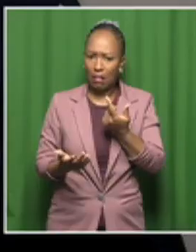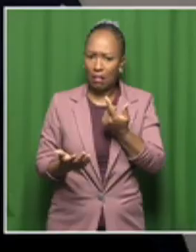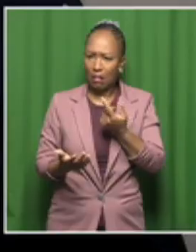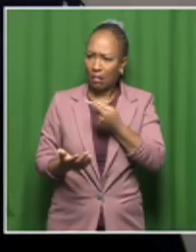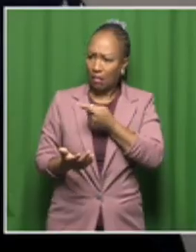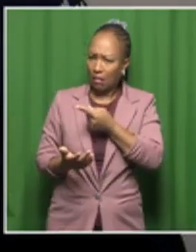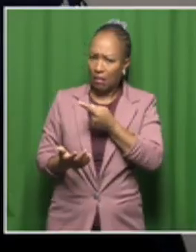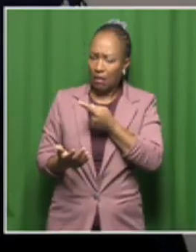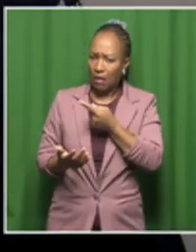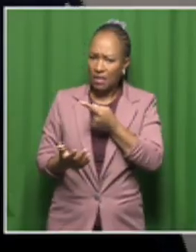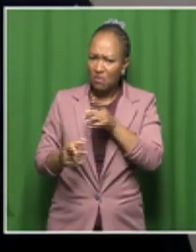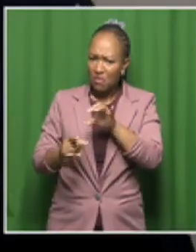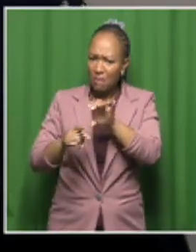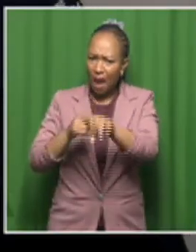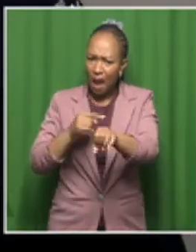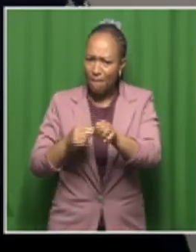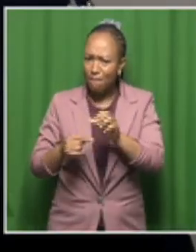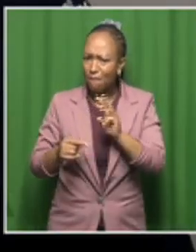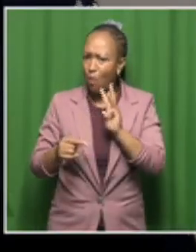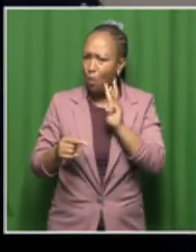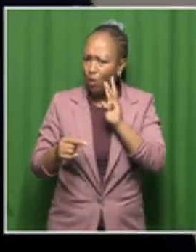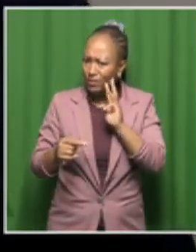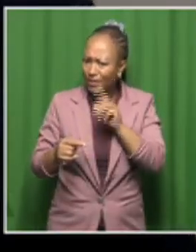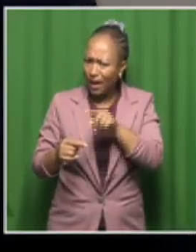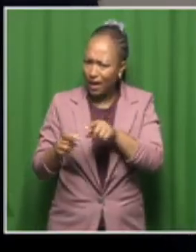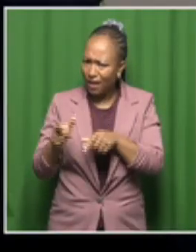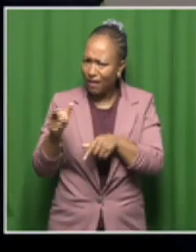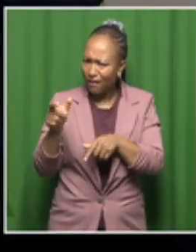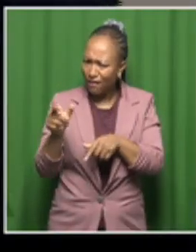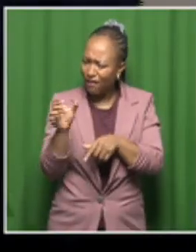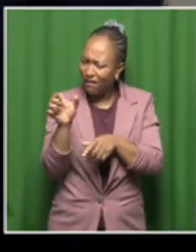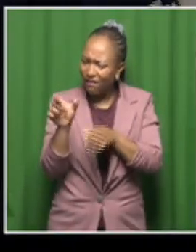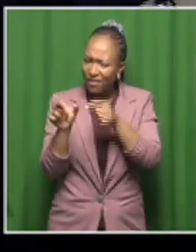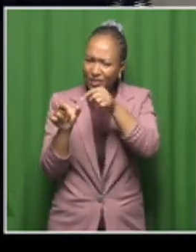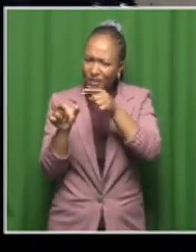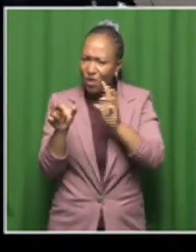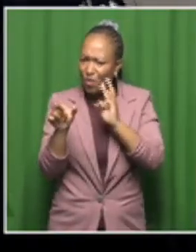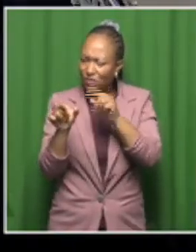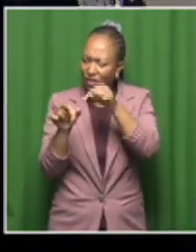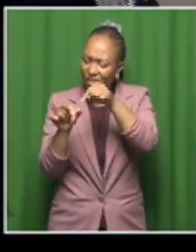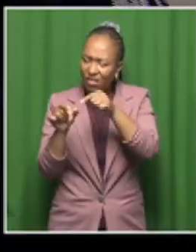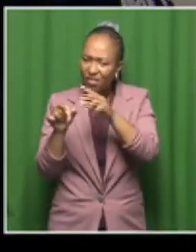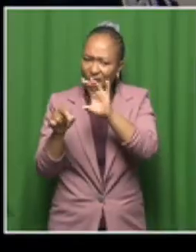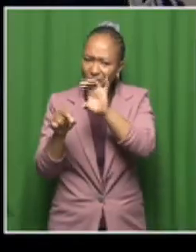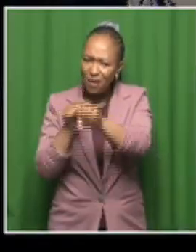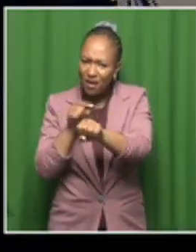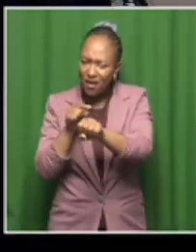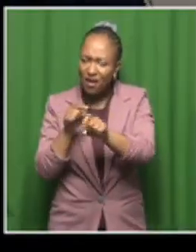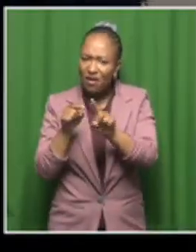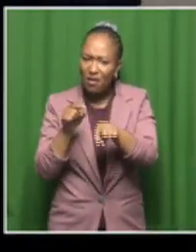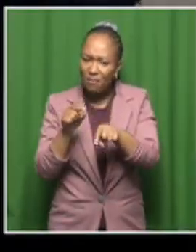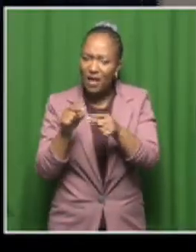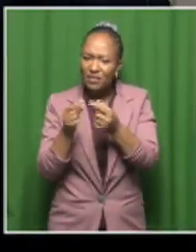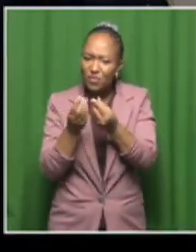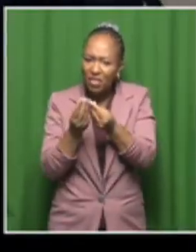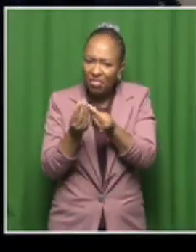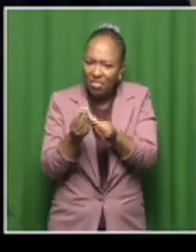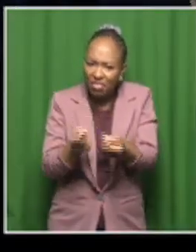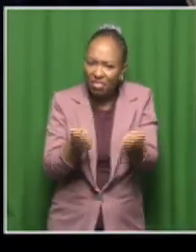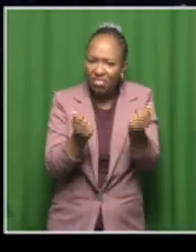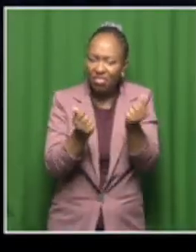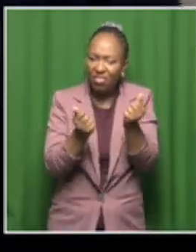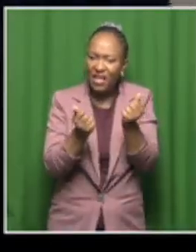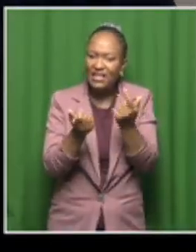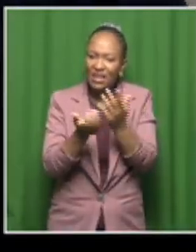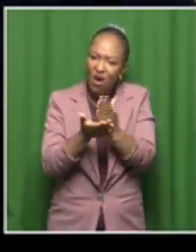this in our water samples. And this obviously then has to be decontaminated somehow. Yes.